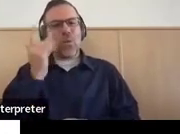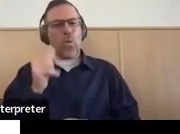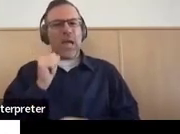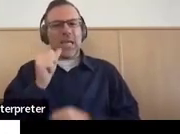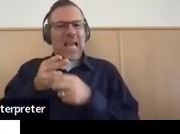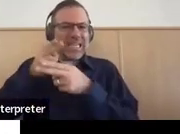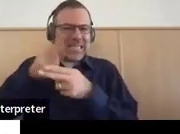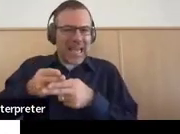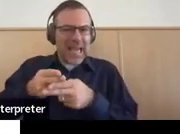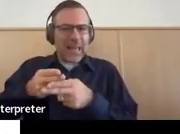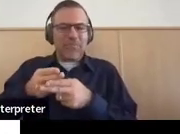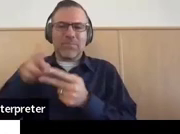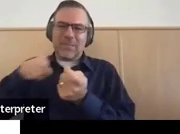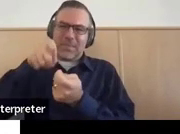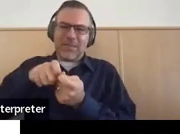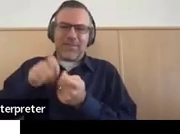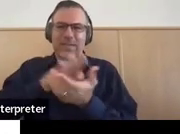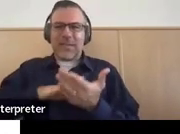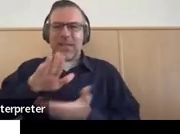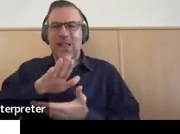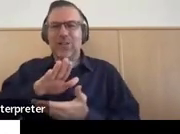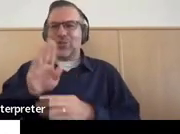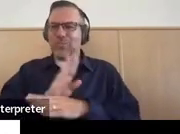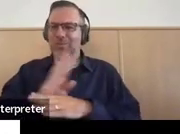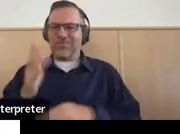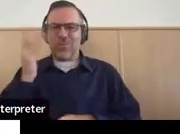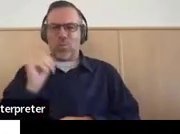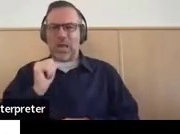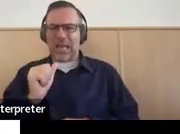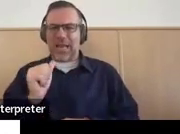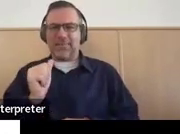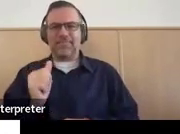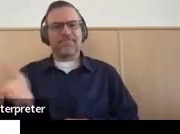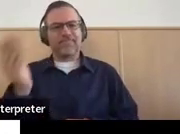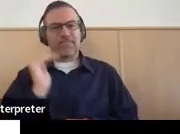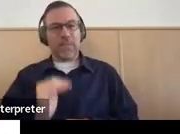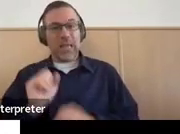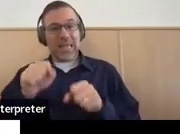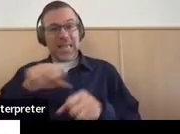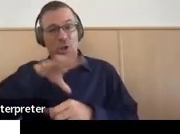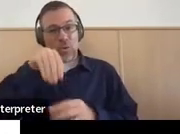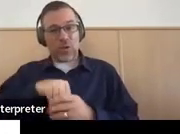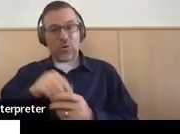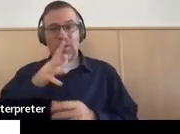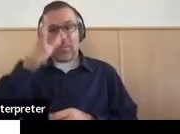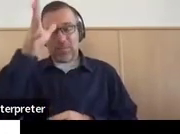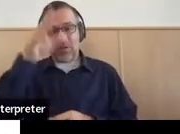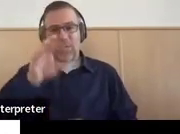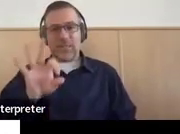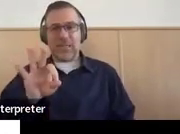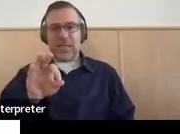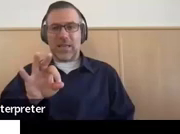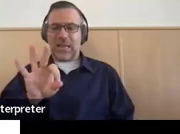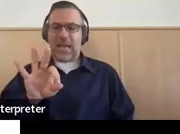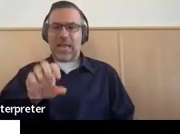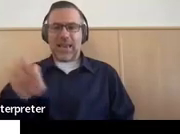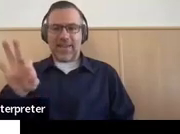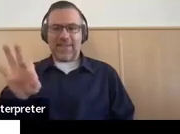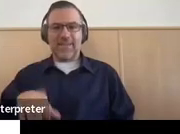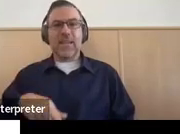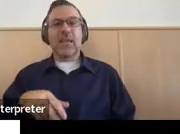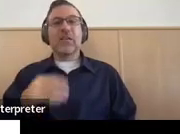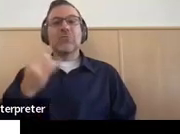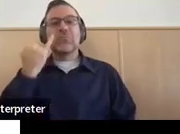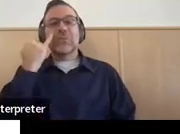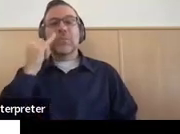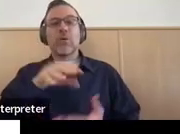businesses in a transition plan? Can you include parents in 9F? And what to do if the parents don't want to encourage